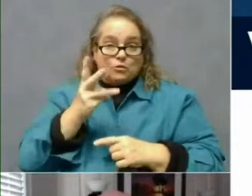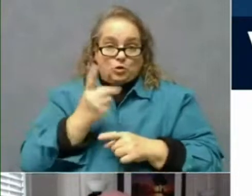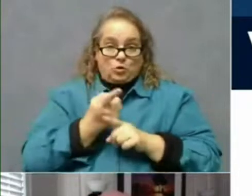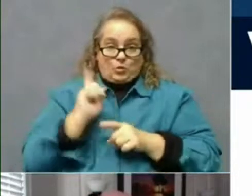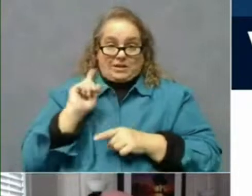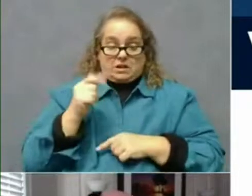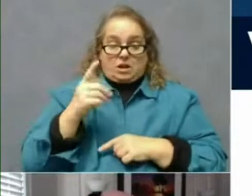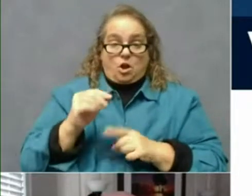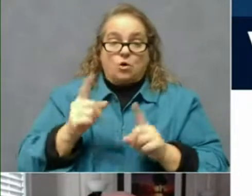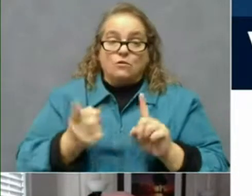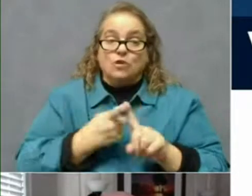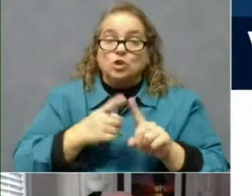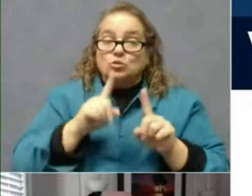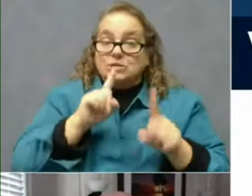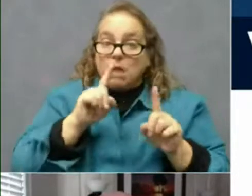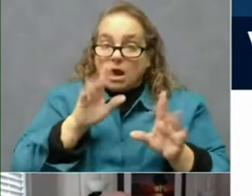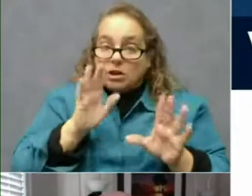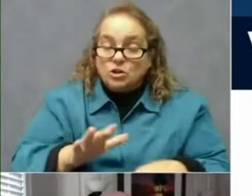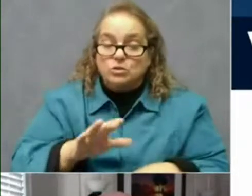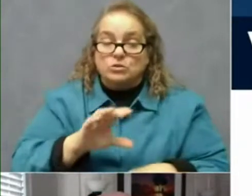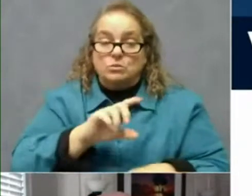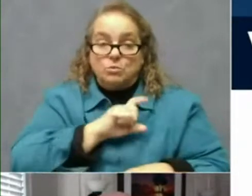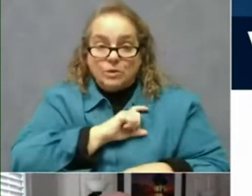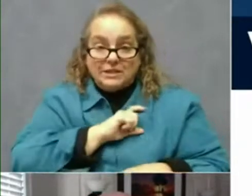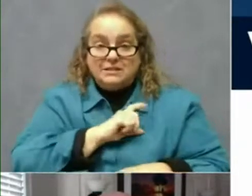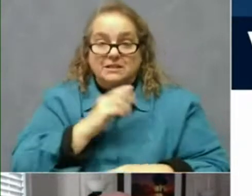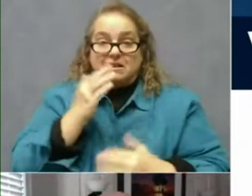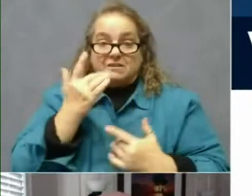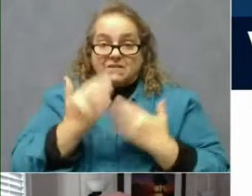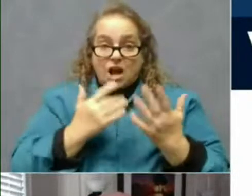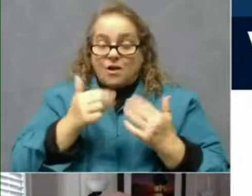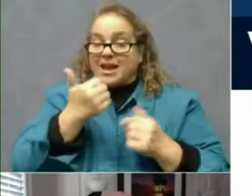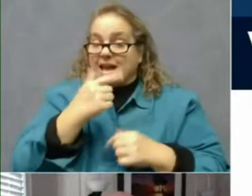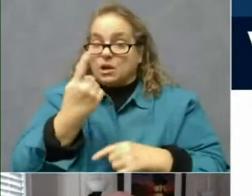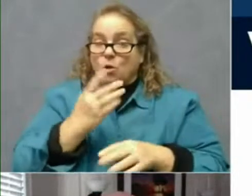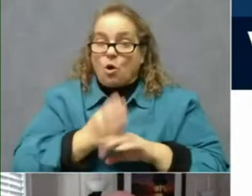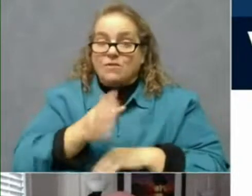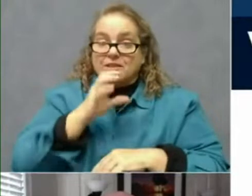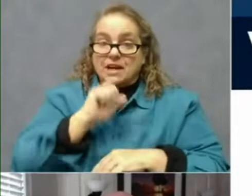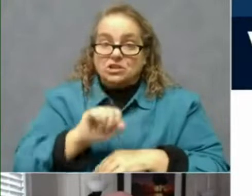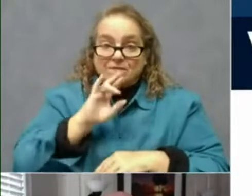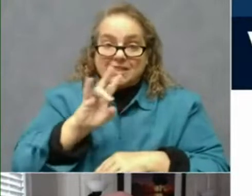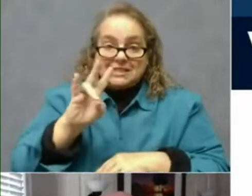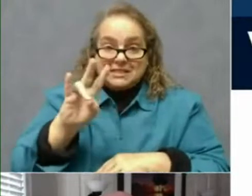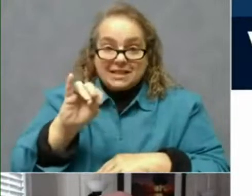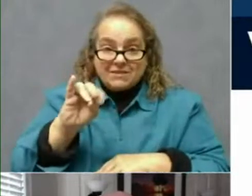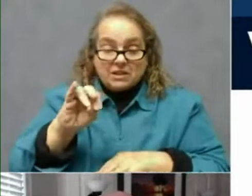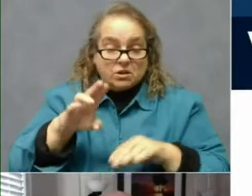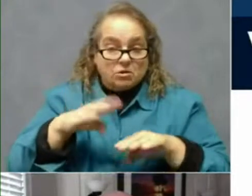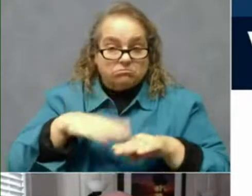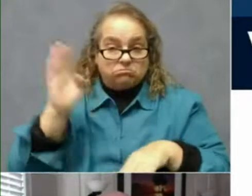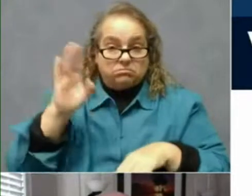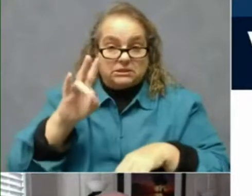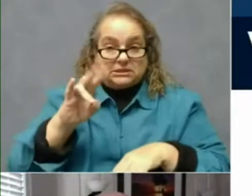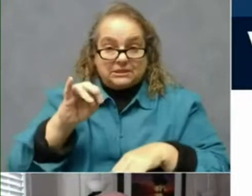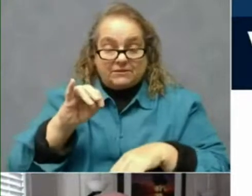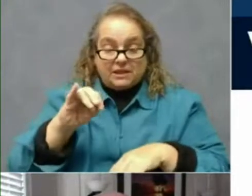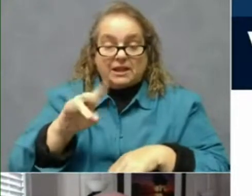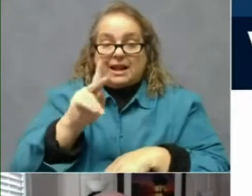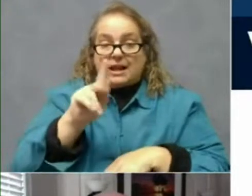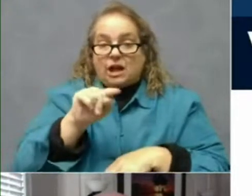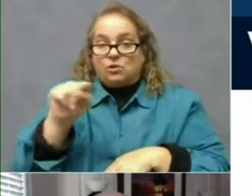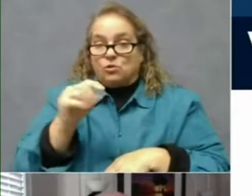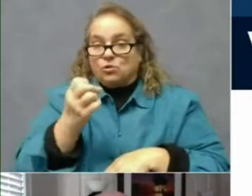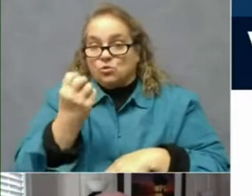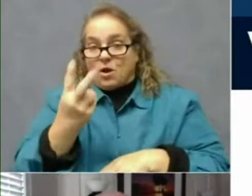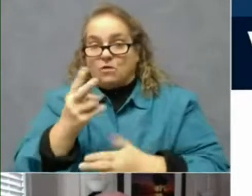responders, so police, fire, anyone over the age of 70 or 70 or older, and the K-12 school